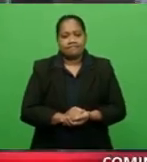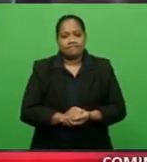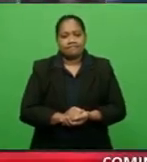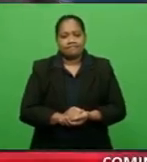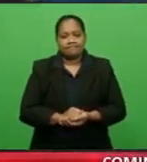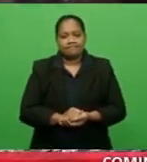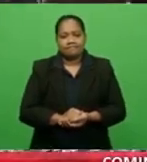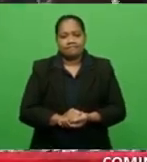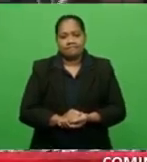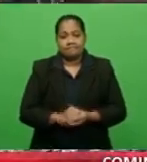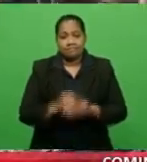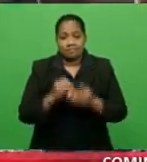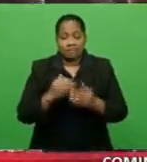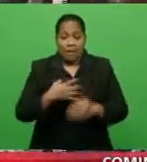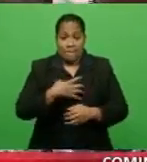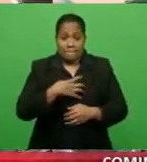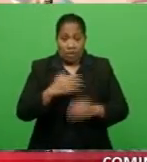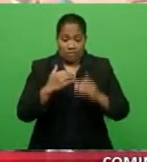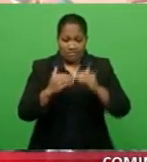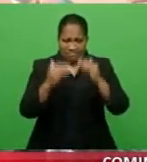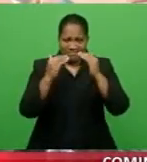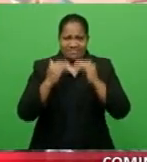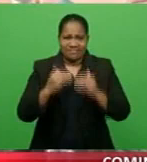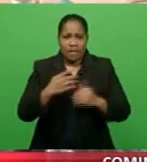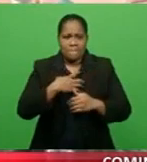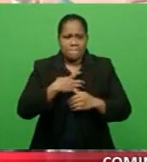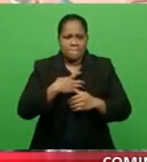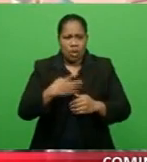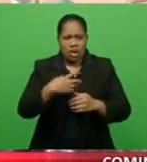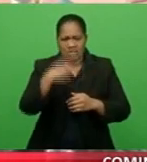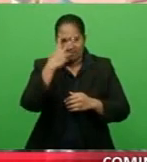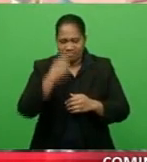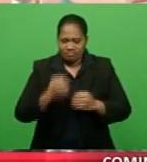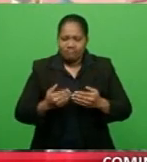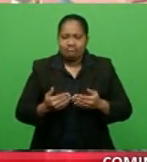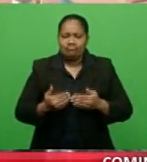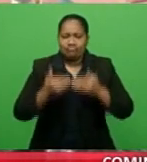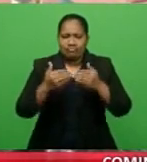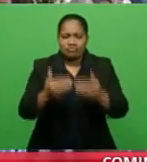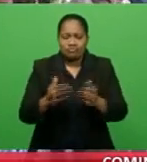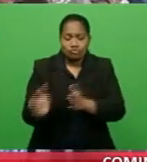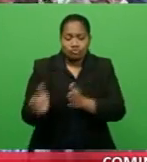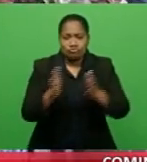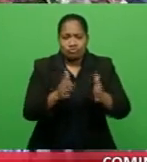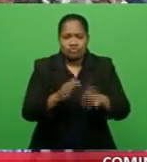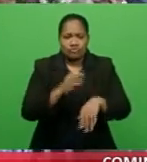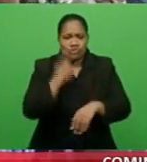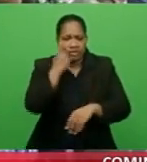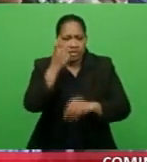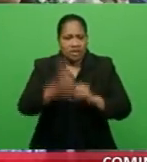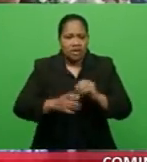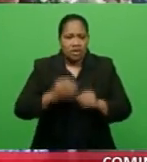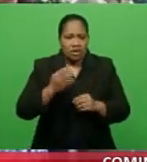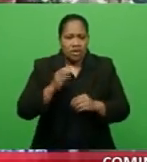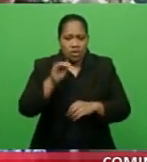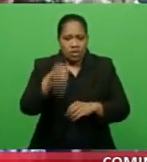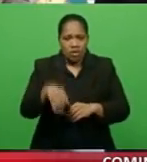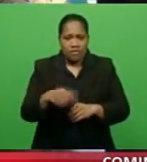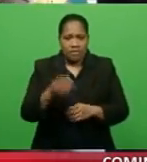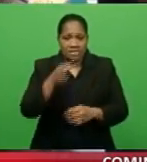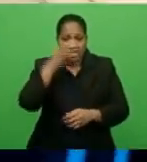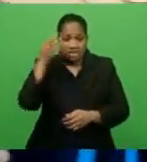Up ahead, more elderly pushed to care homes. And Singatoka hospital staff recognized for hard work.